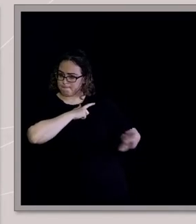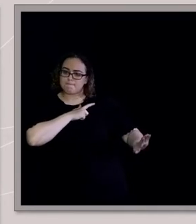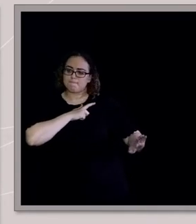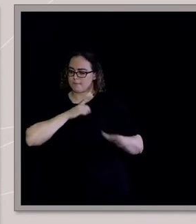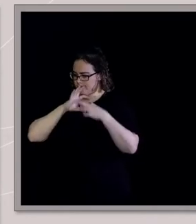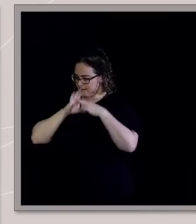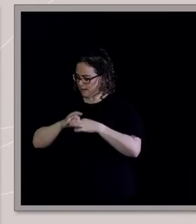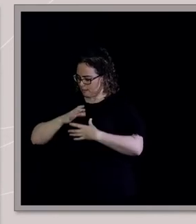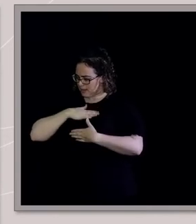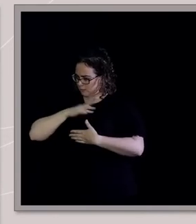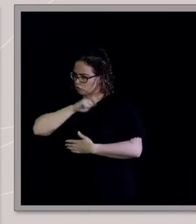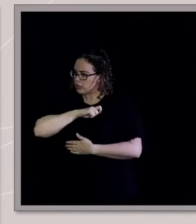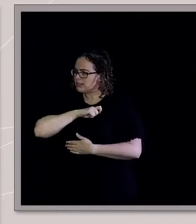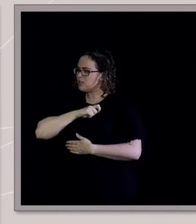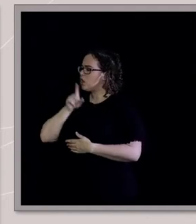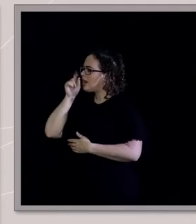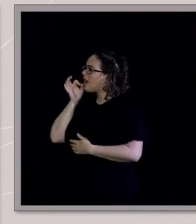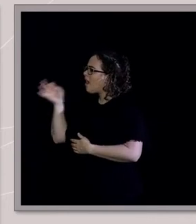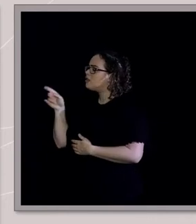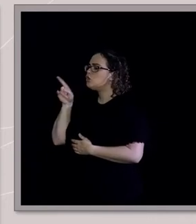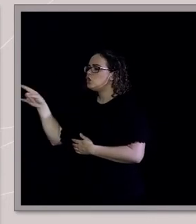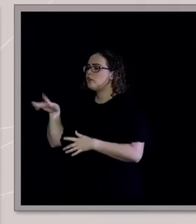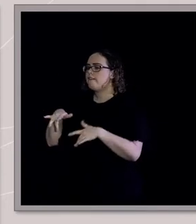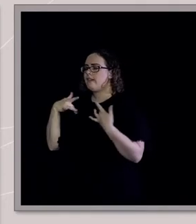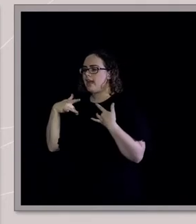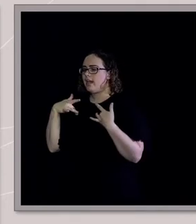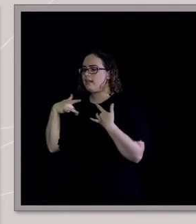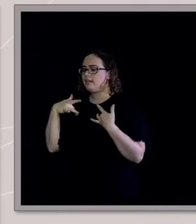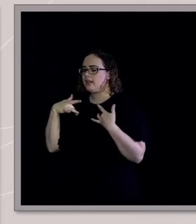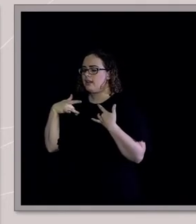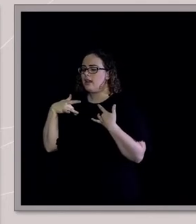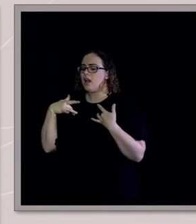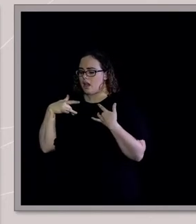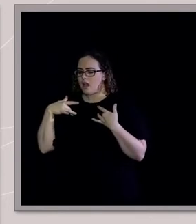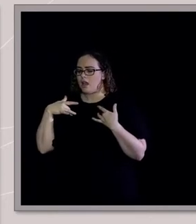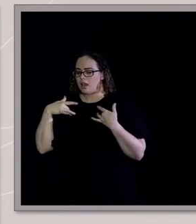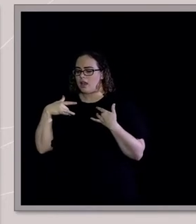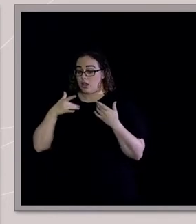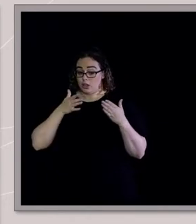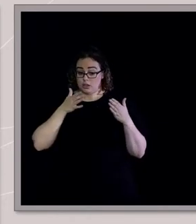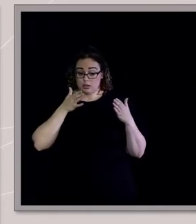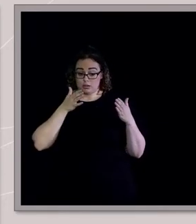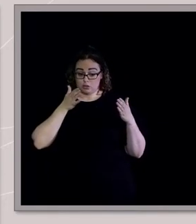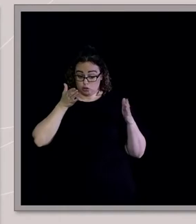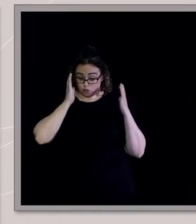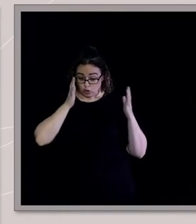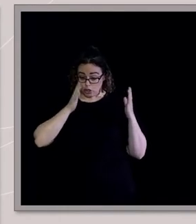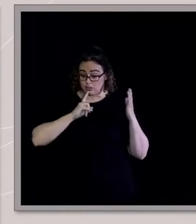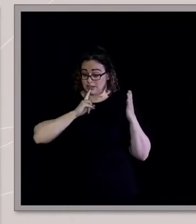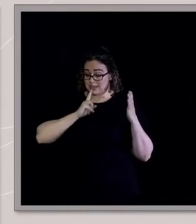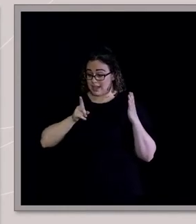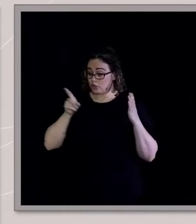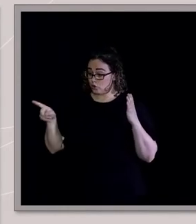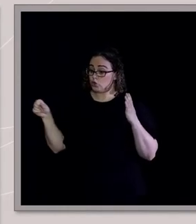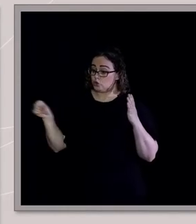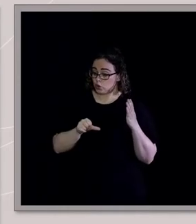transitioned into the space you are of having peace, of the, of feeling the peace, I guess, the church says you should feel in